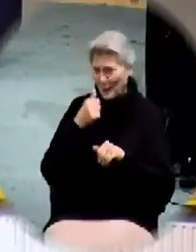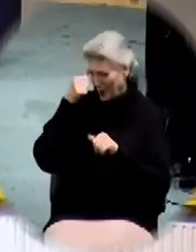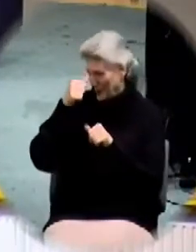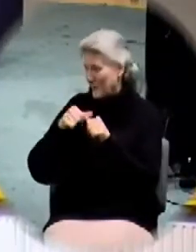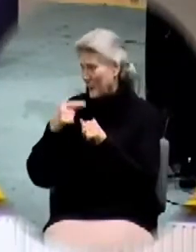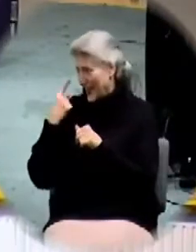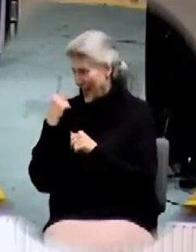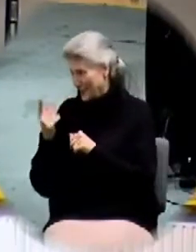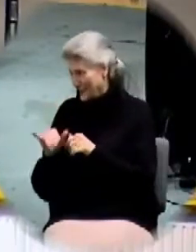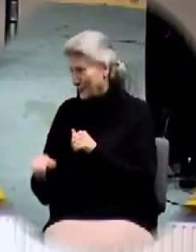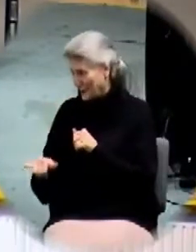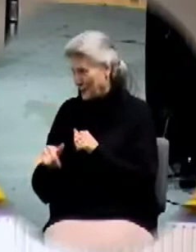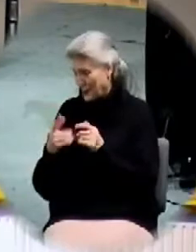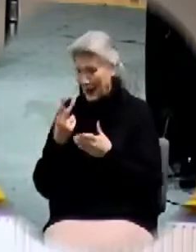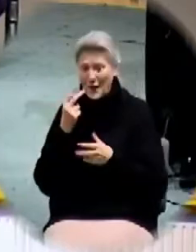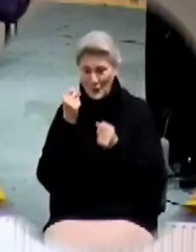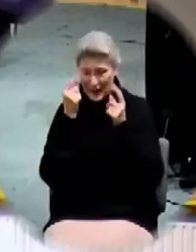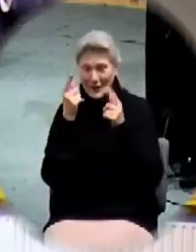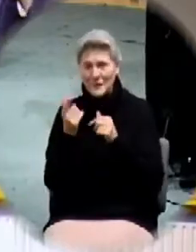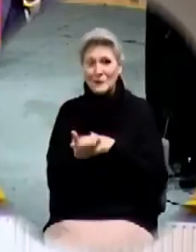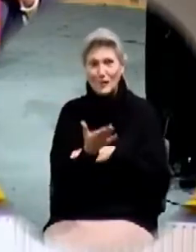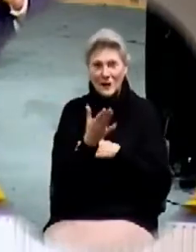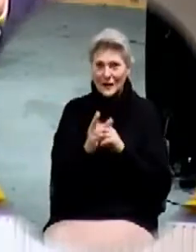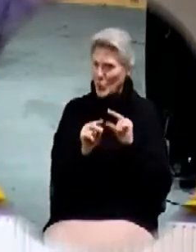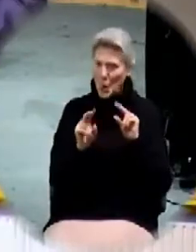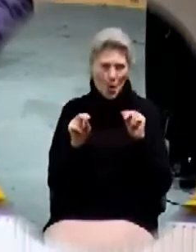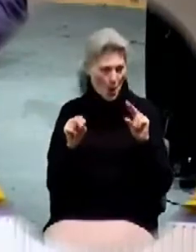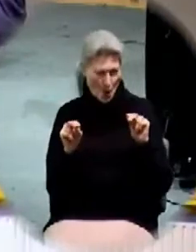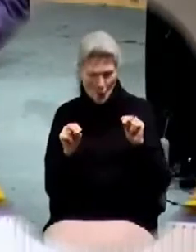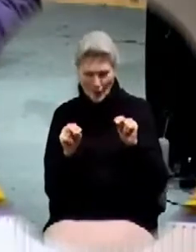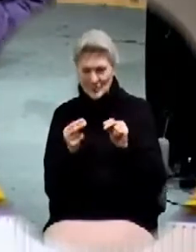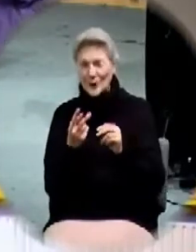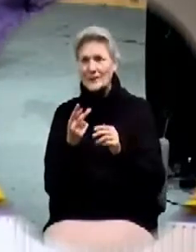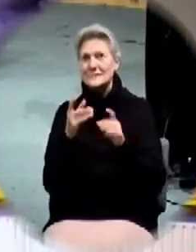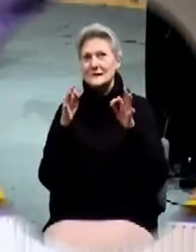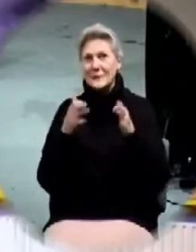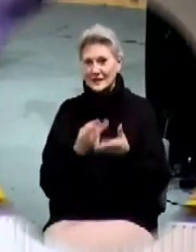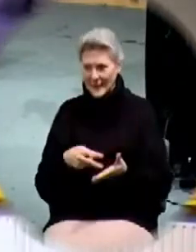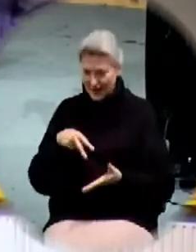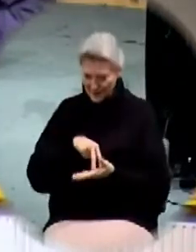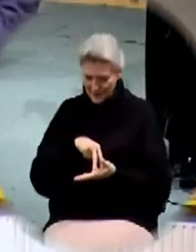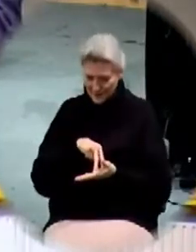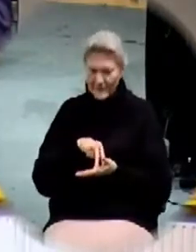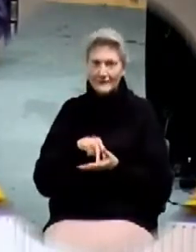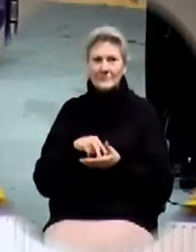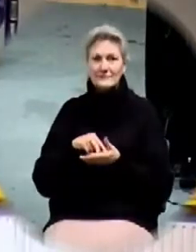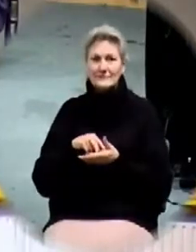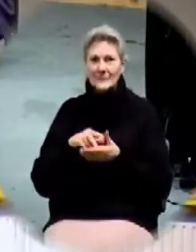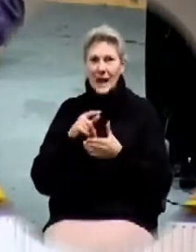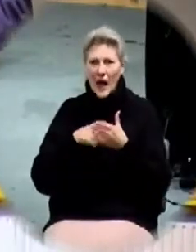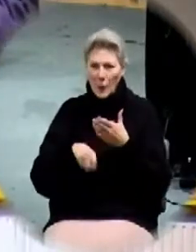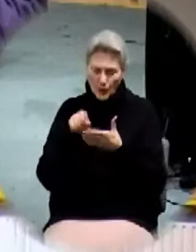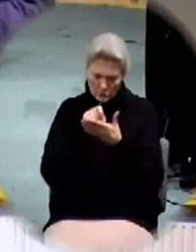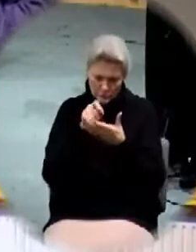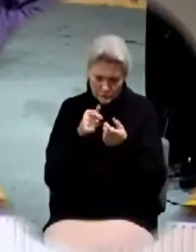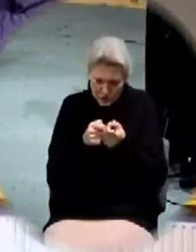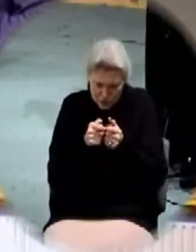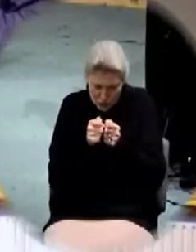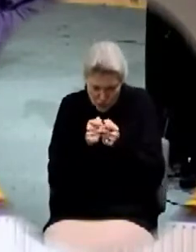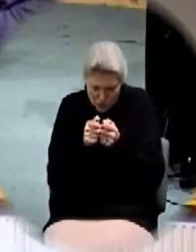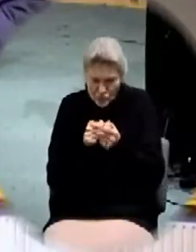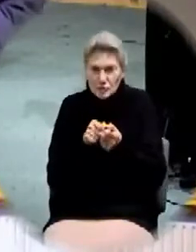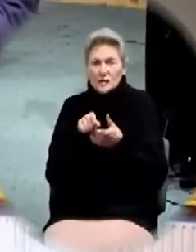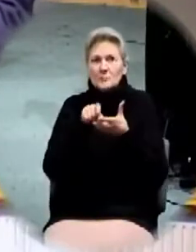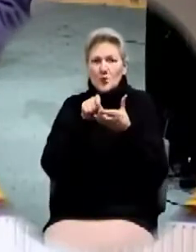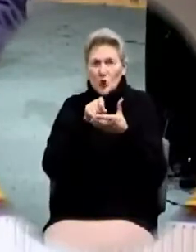get up. Yeah, I know. So, I got up and I started jotting some notes here on my phone. Just